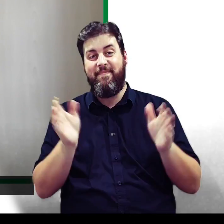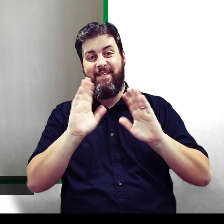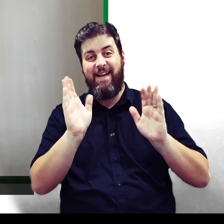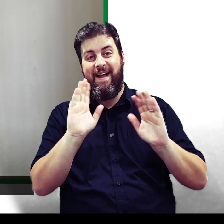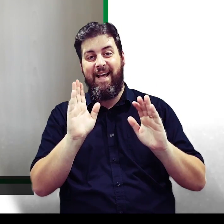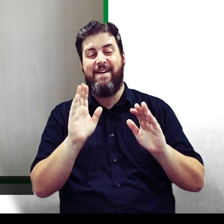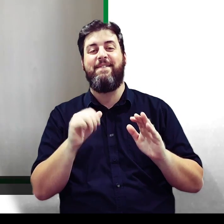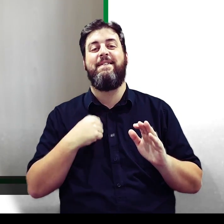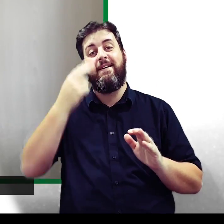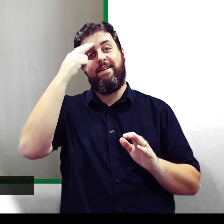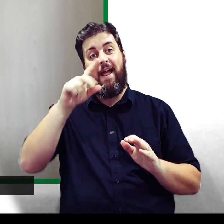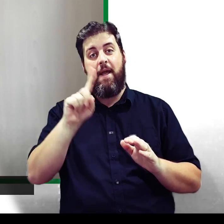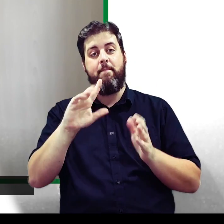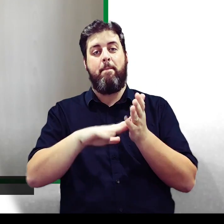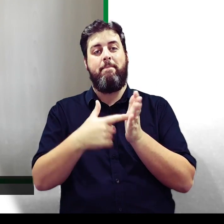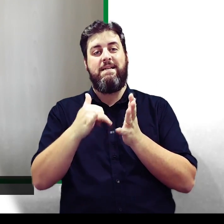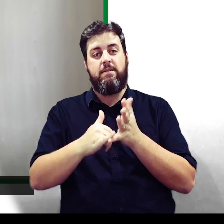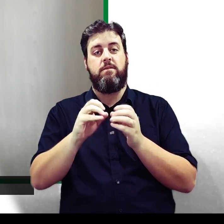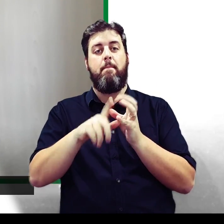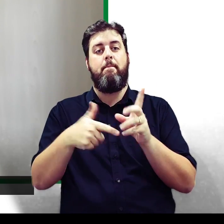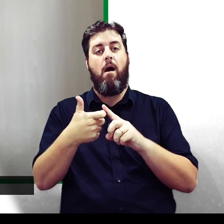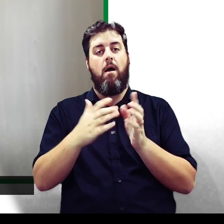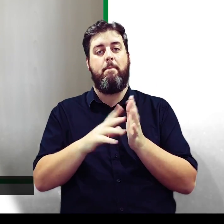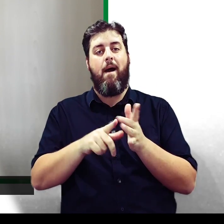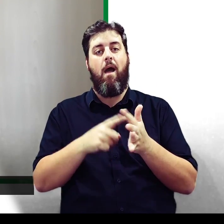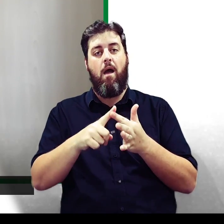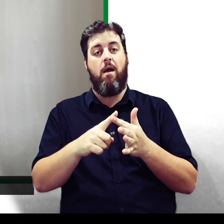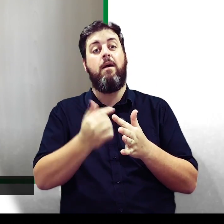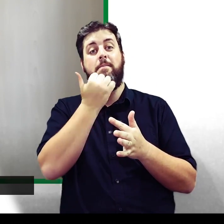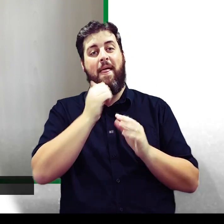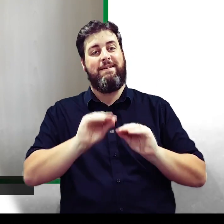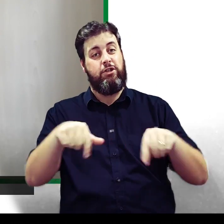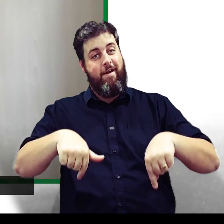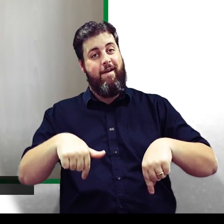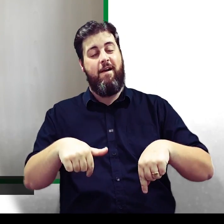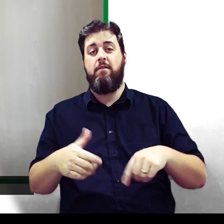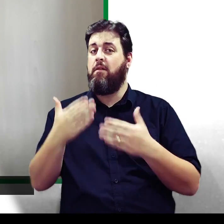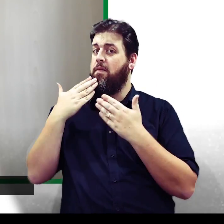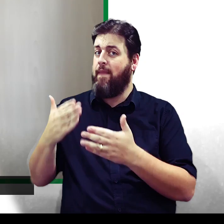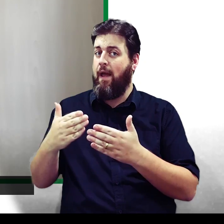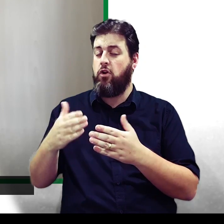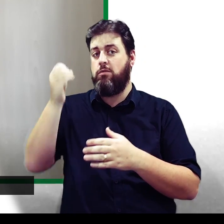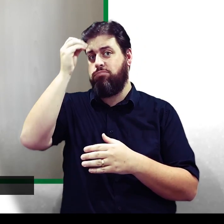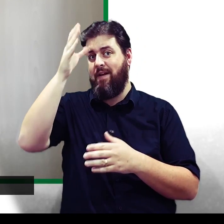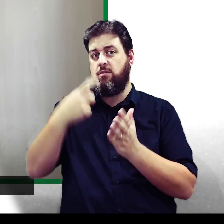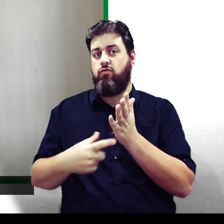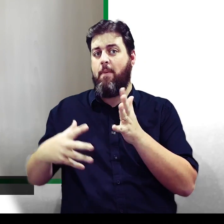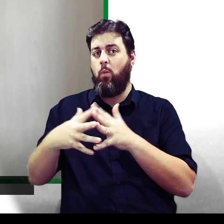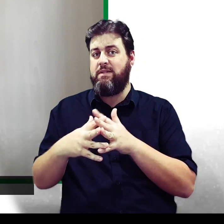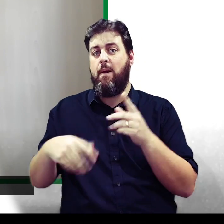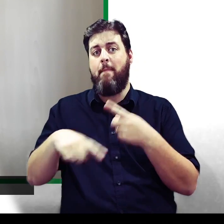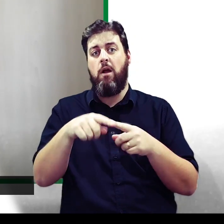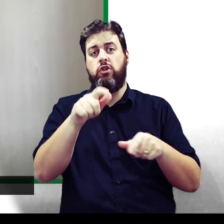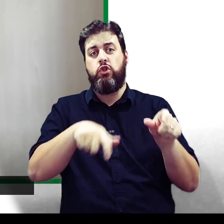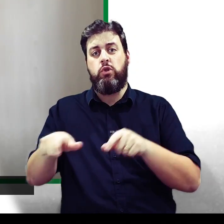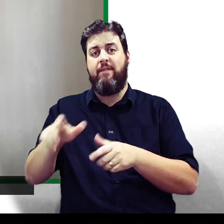Hello, my name is Mrs. Buckmeyer, and I'm a maths teacher at Oak. Thank you, Professor Robert Winston and the students